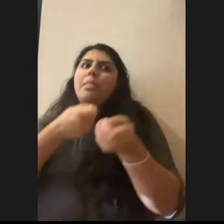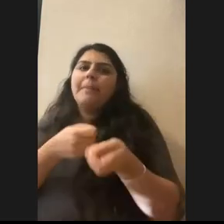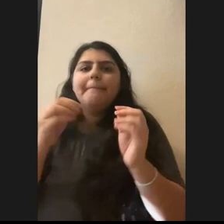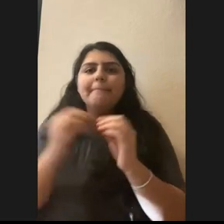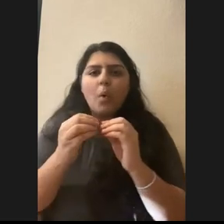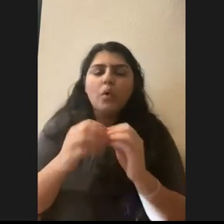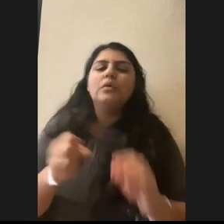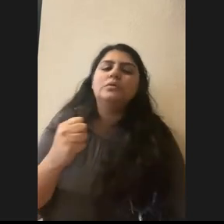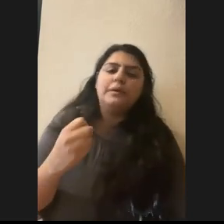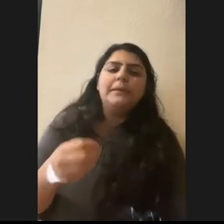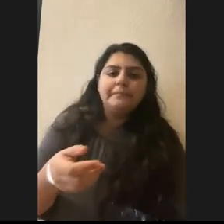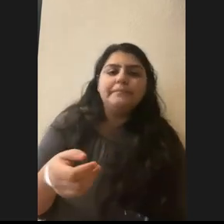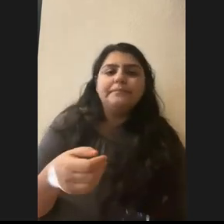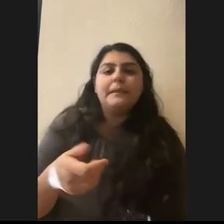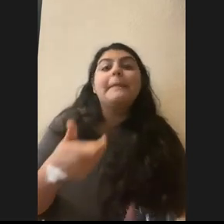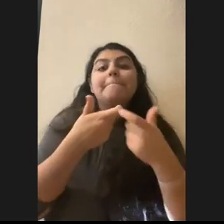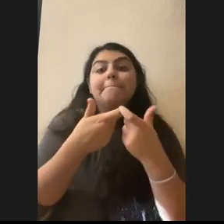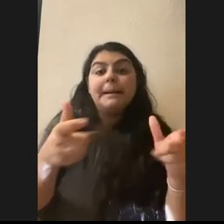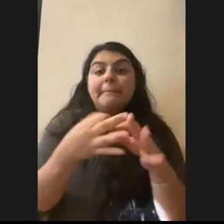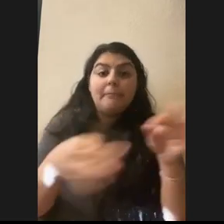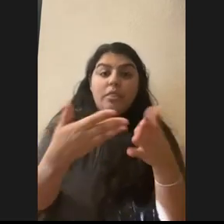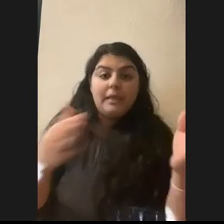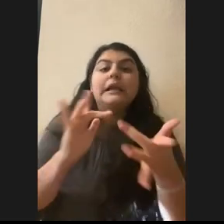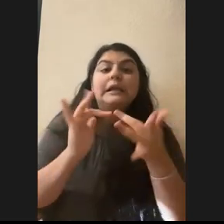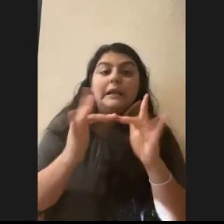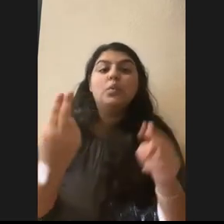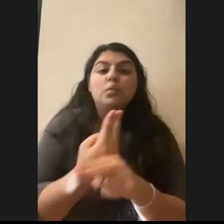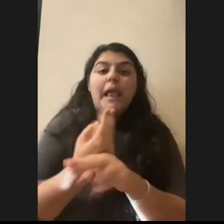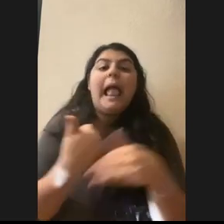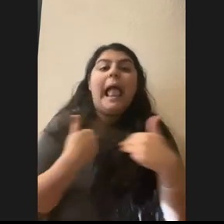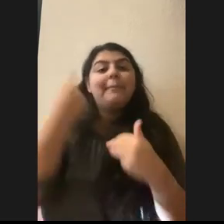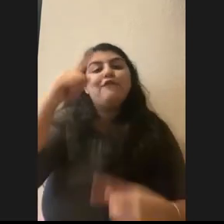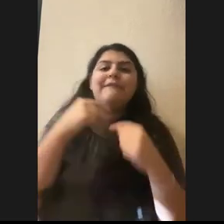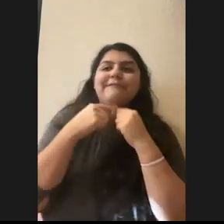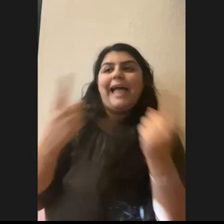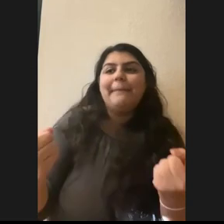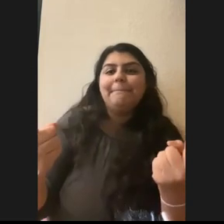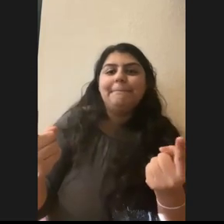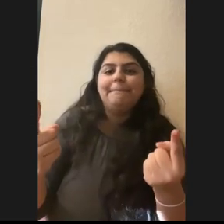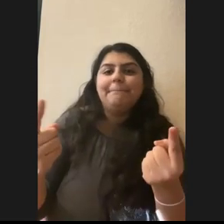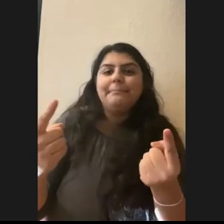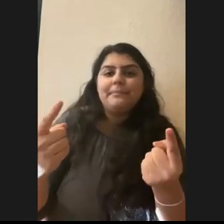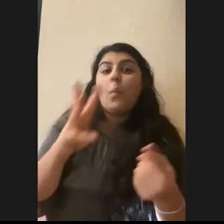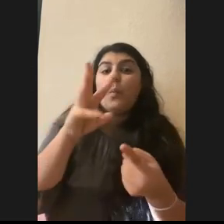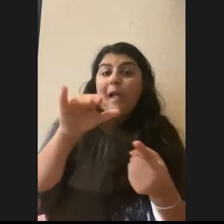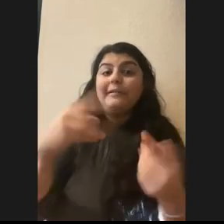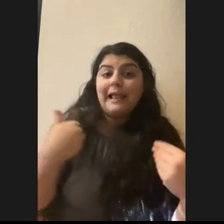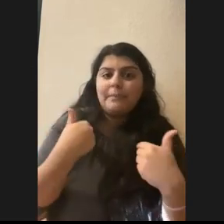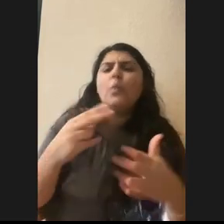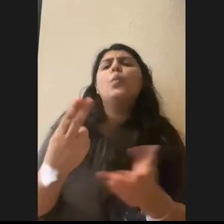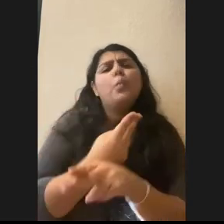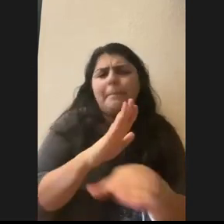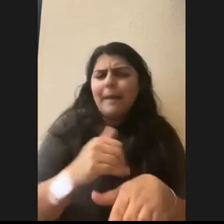So a big thing is the internet, people using animals for fame, wild animals. If you use your pets, that's fine.